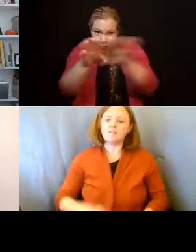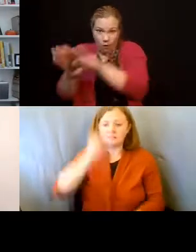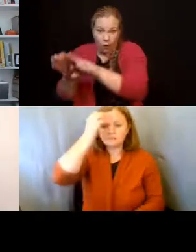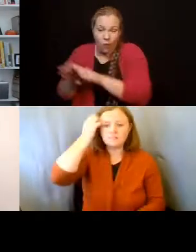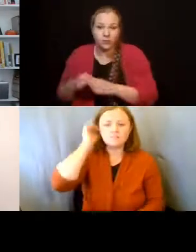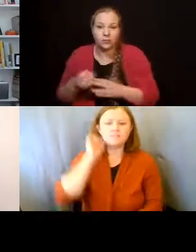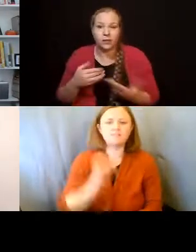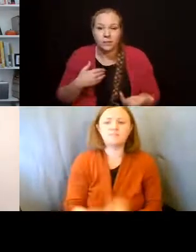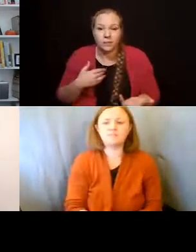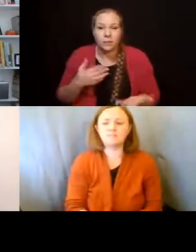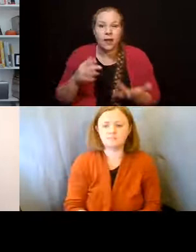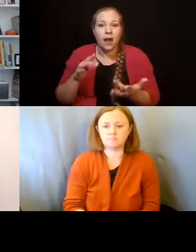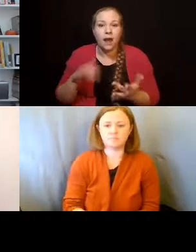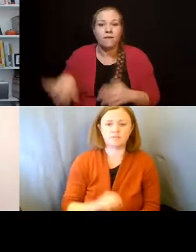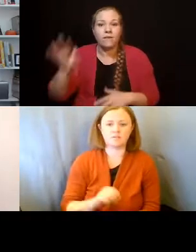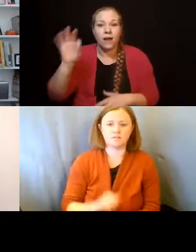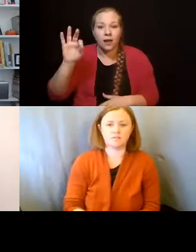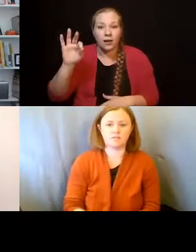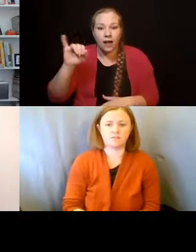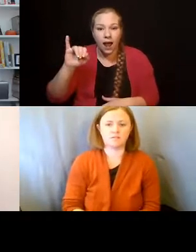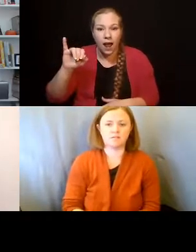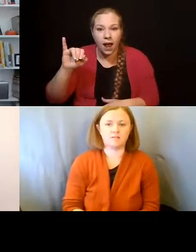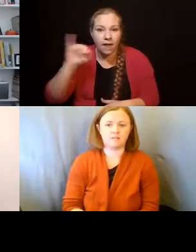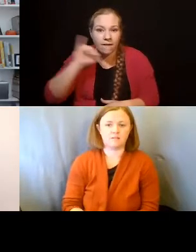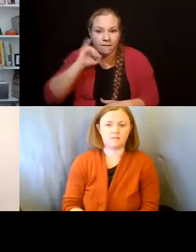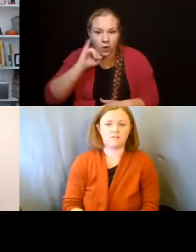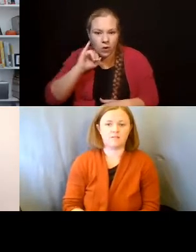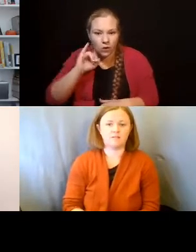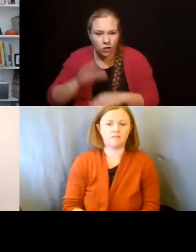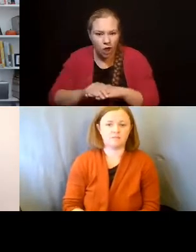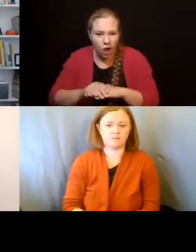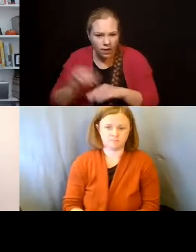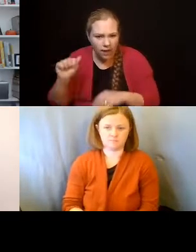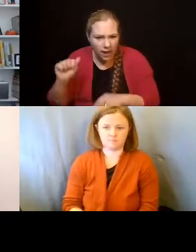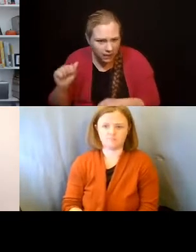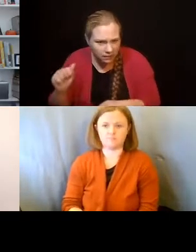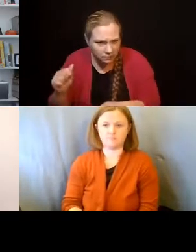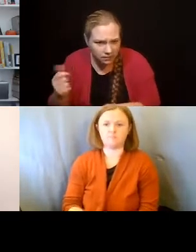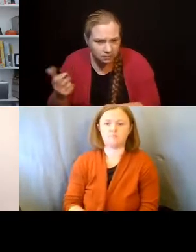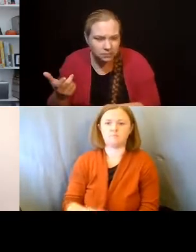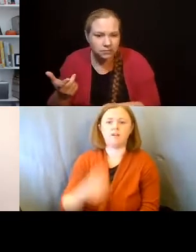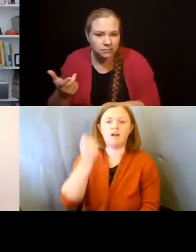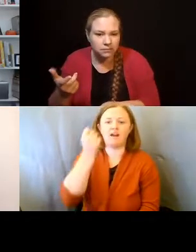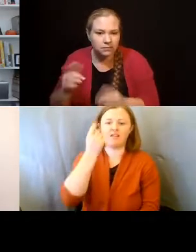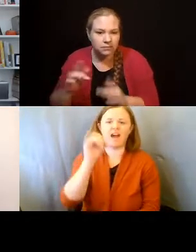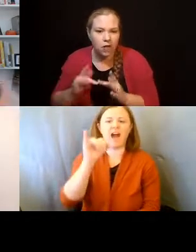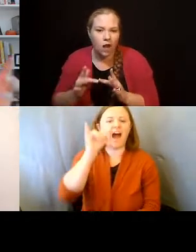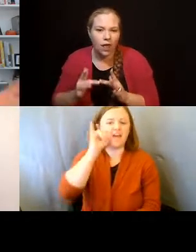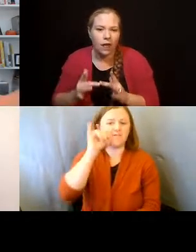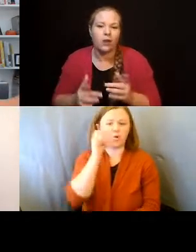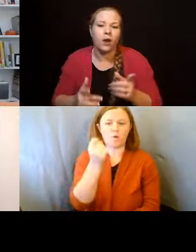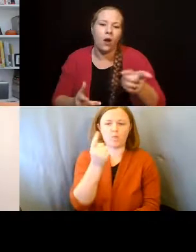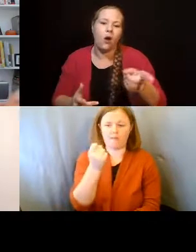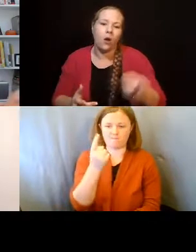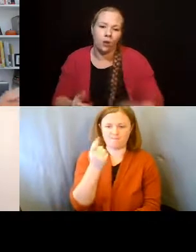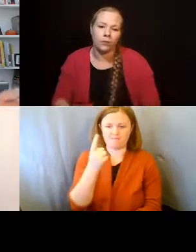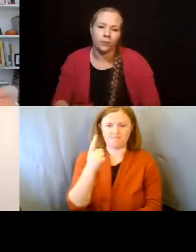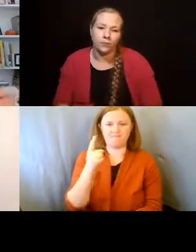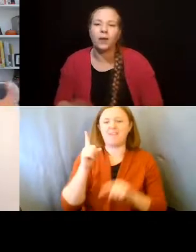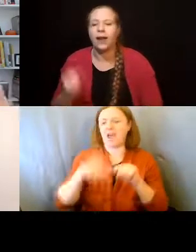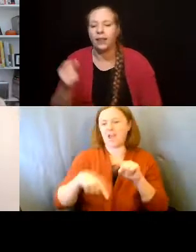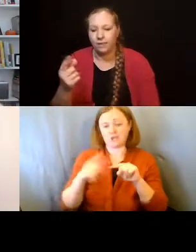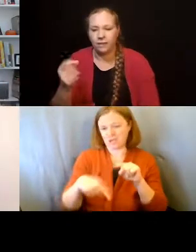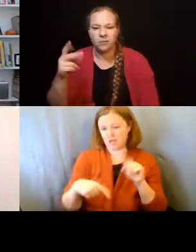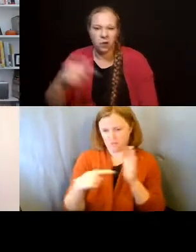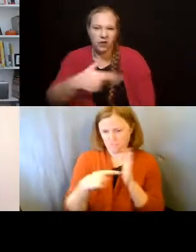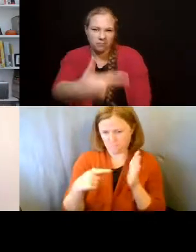iPhone 11s, which I really couldn't afford, but they were buy one, get one free. So I bought one,